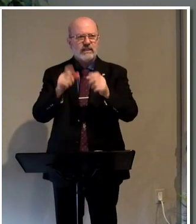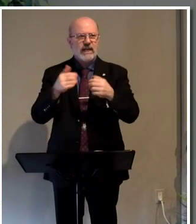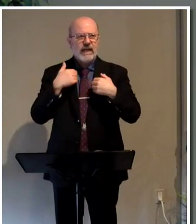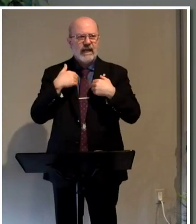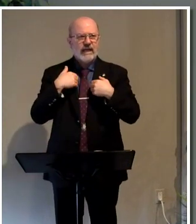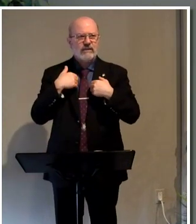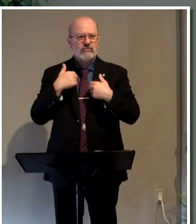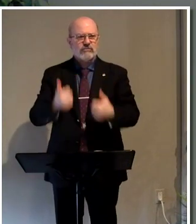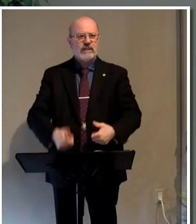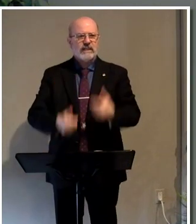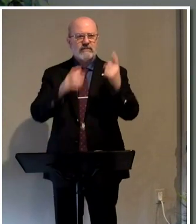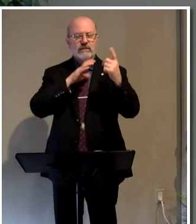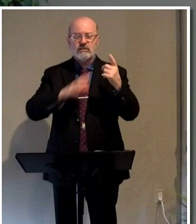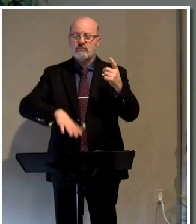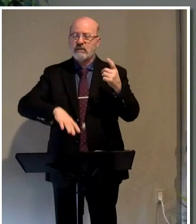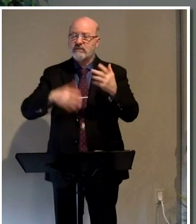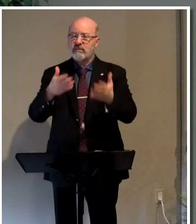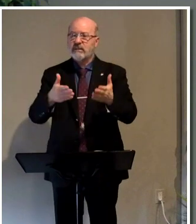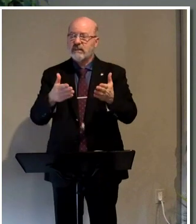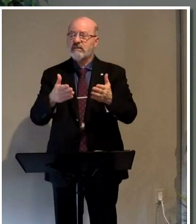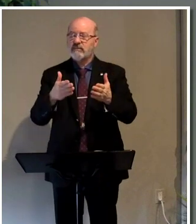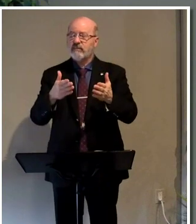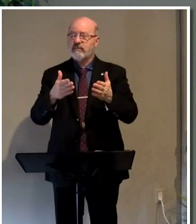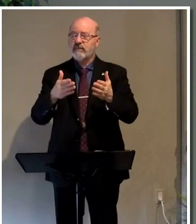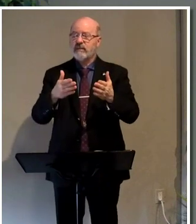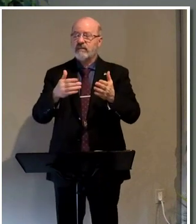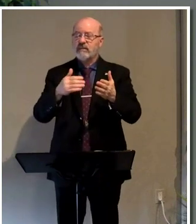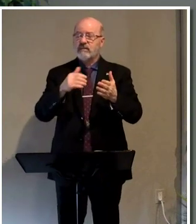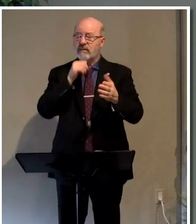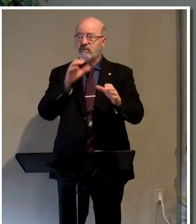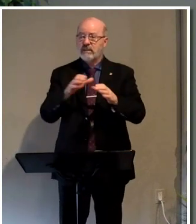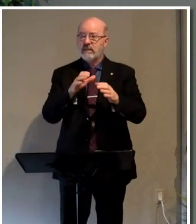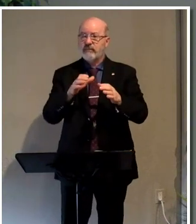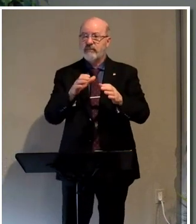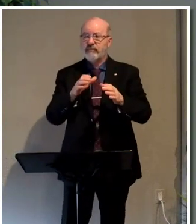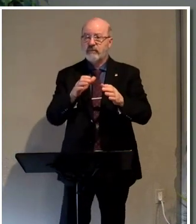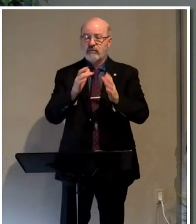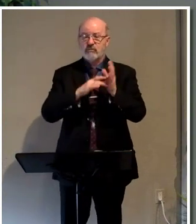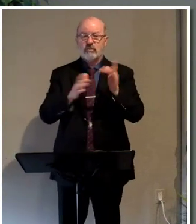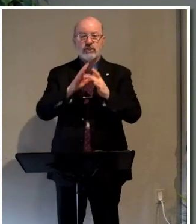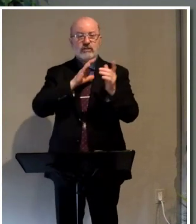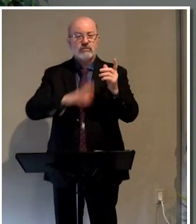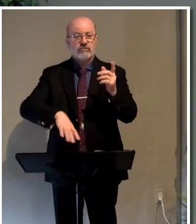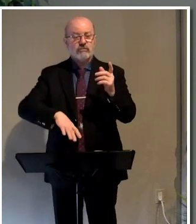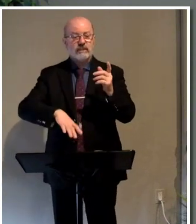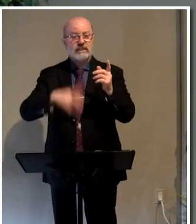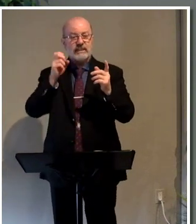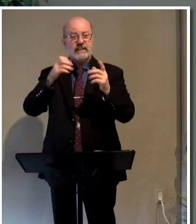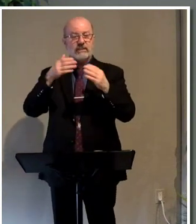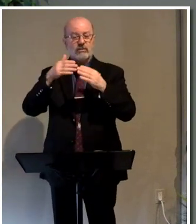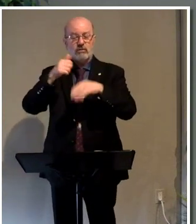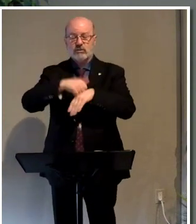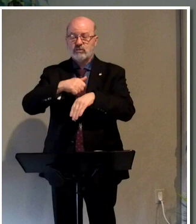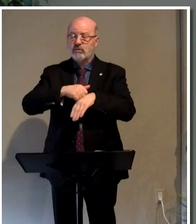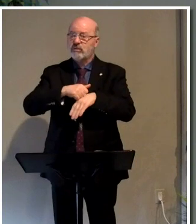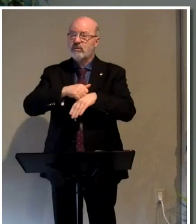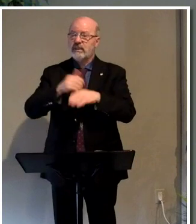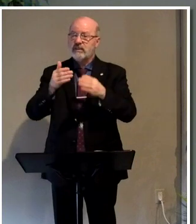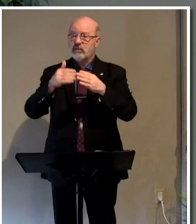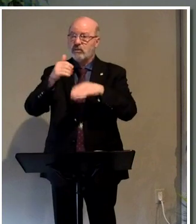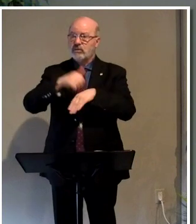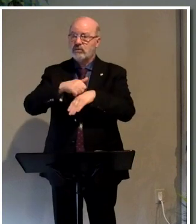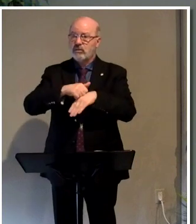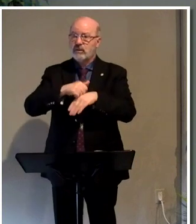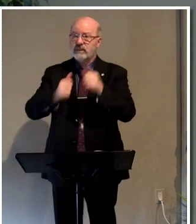the living Christ right there, right then. But this is not what they did. So, Jesus Christ, he is the cornerstone. And as the cornerstone,